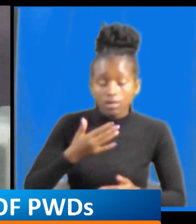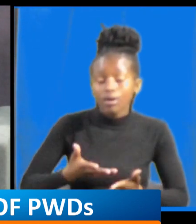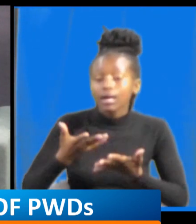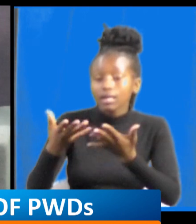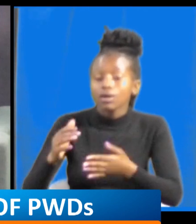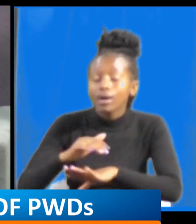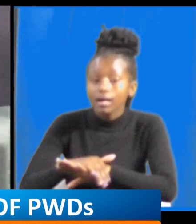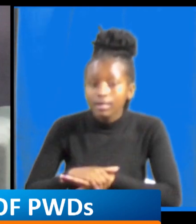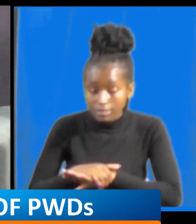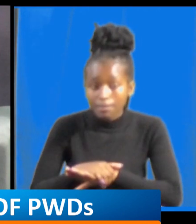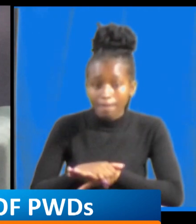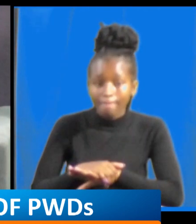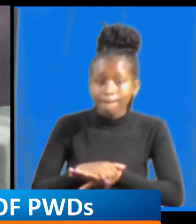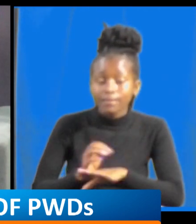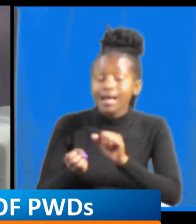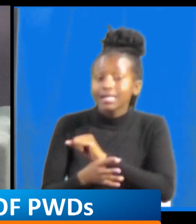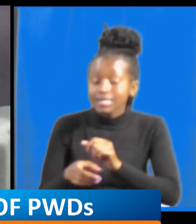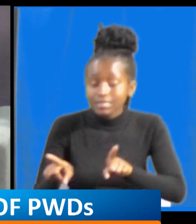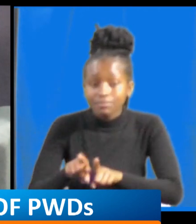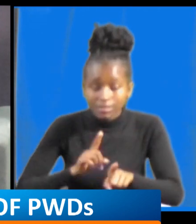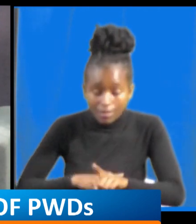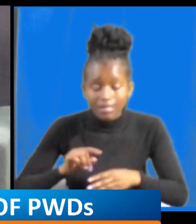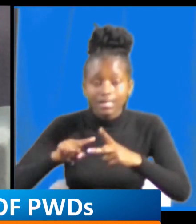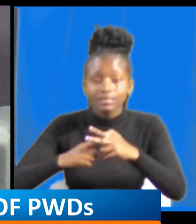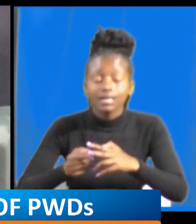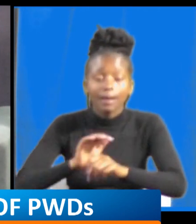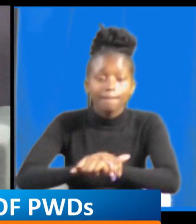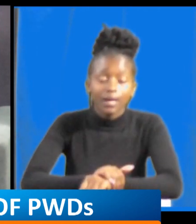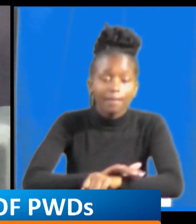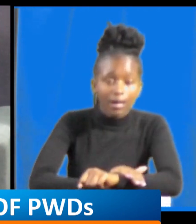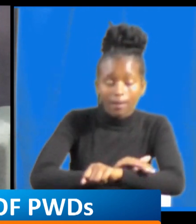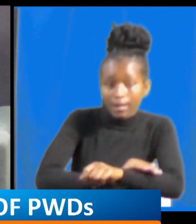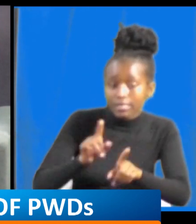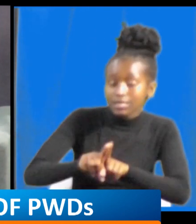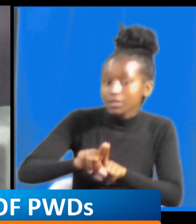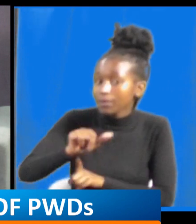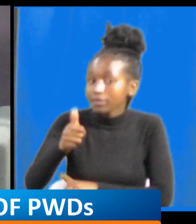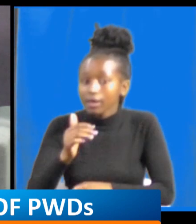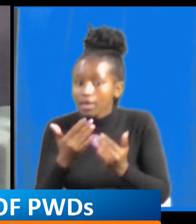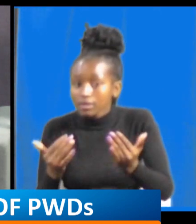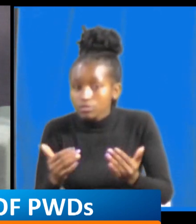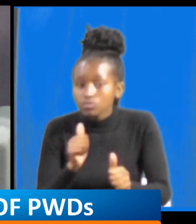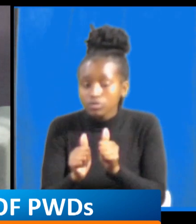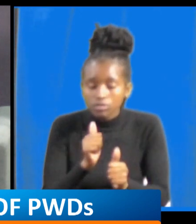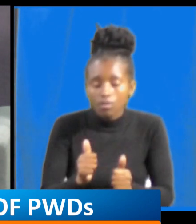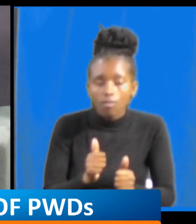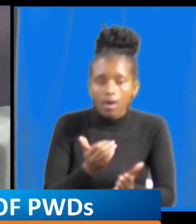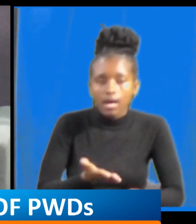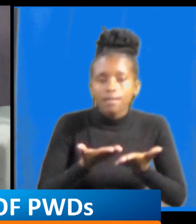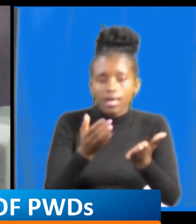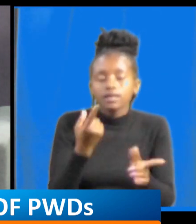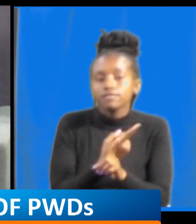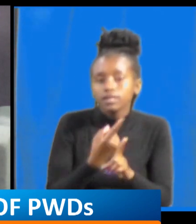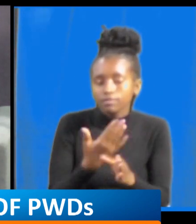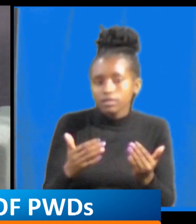and from there i started the therapy the assessments the therapy and the assisted devices i needed